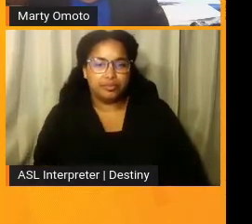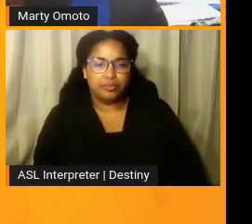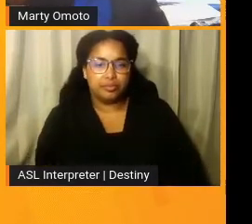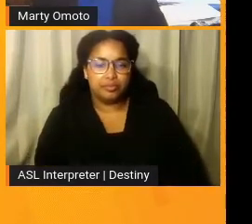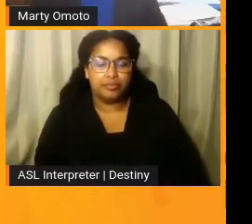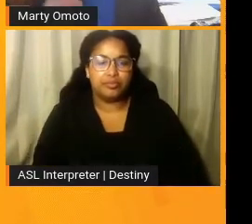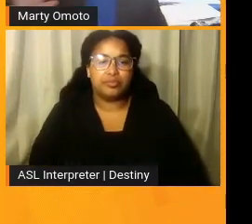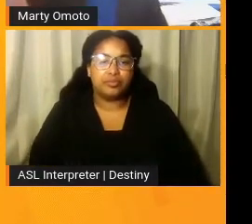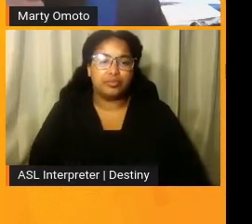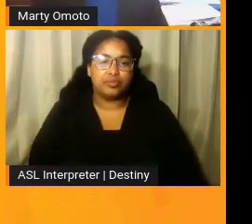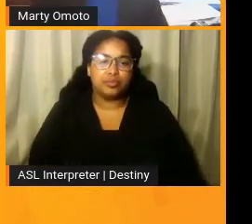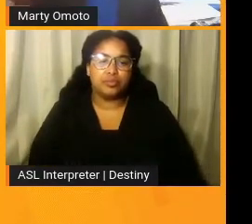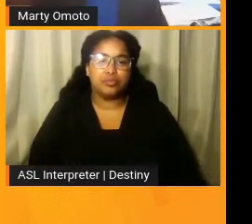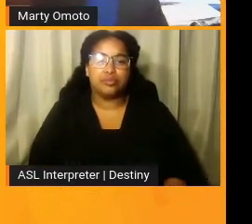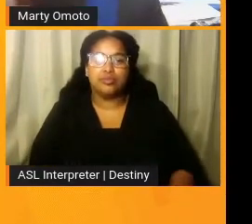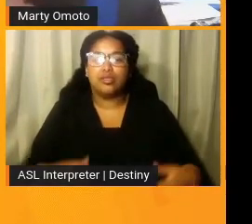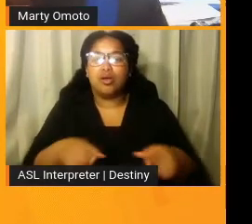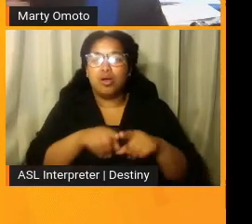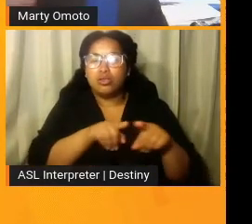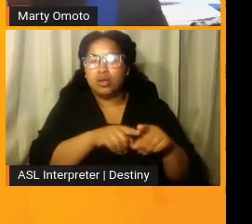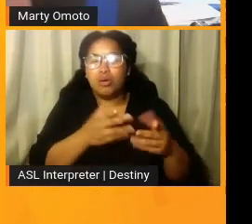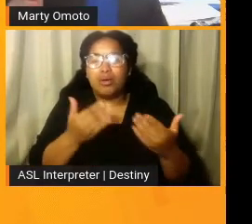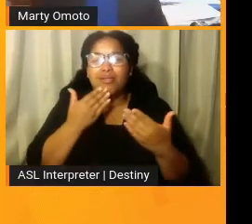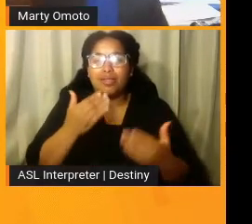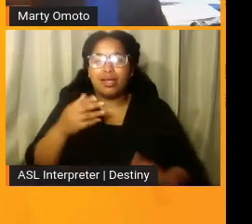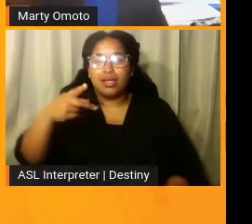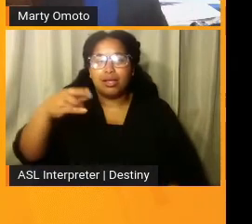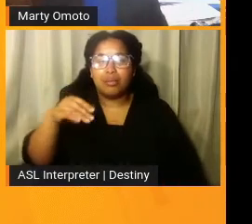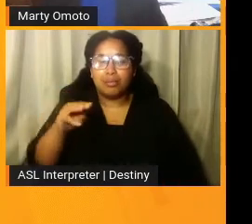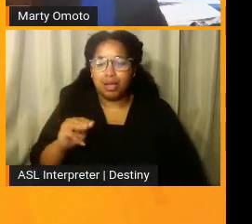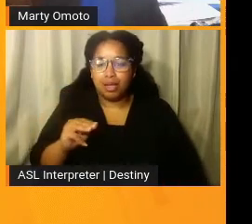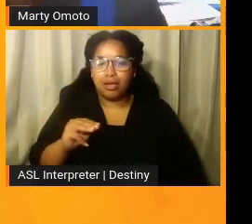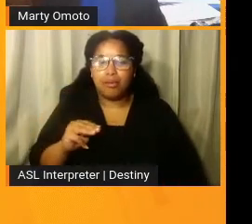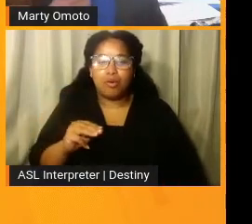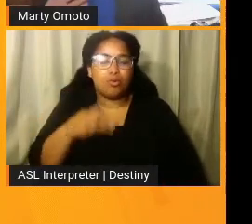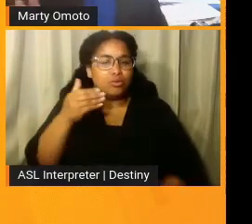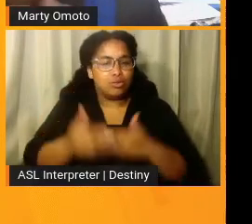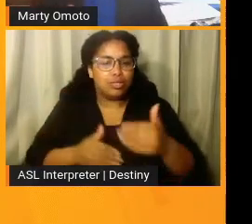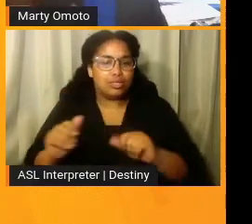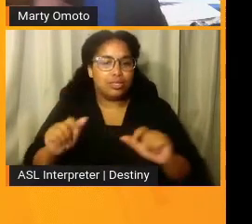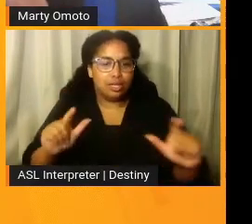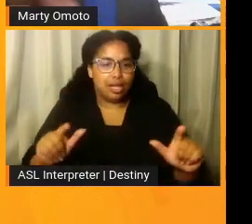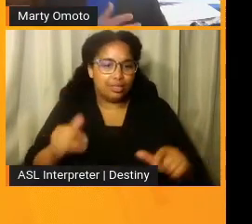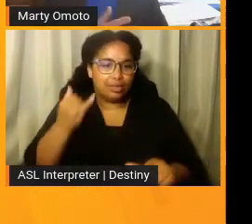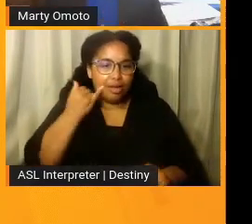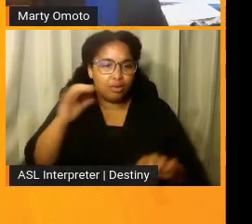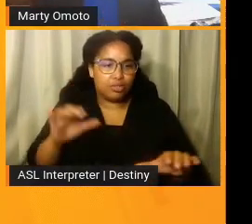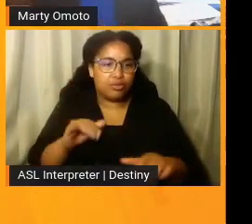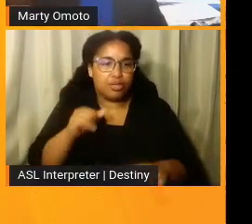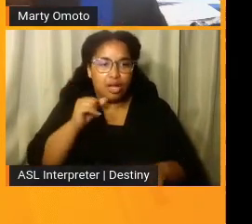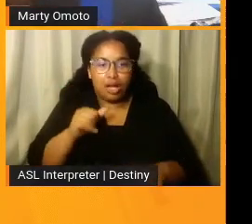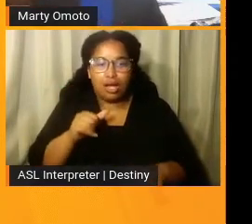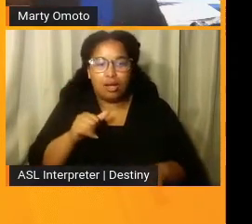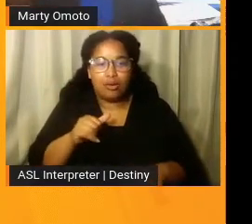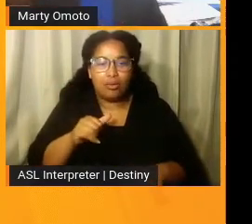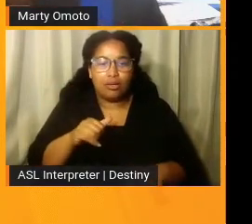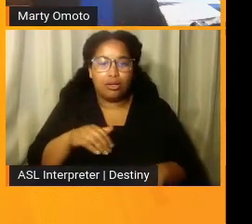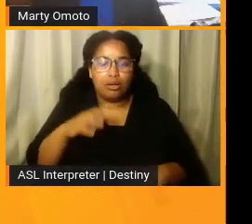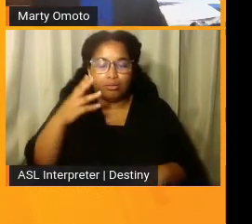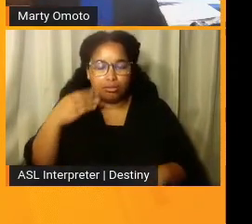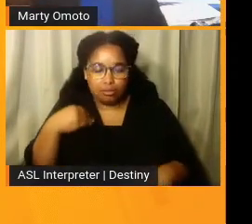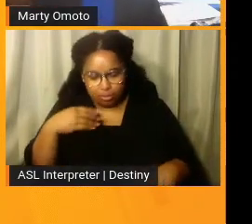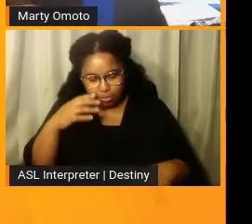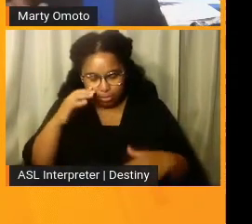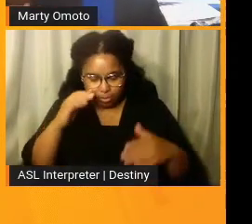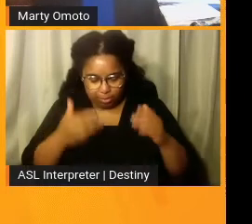And, uh, by the way, I want to thank Pam or whoever's advancing these slides, because if I was doing it, I would have fallen asleep a long time ago after